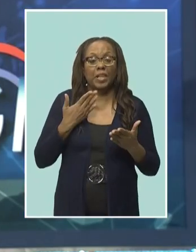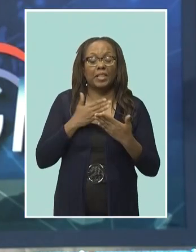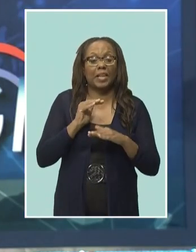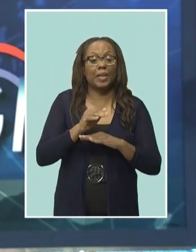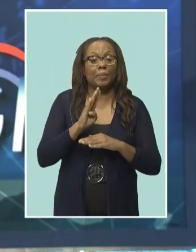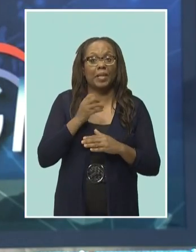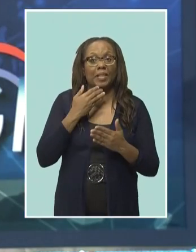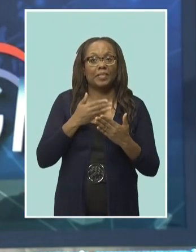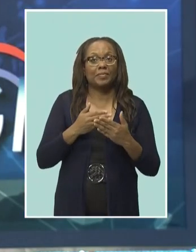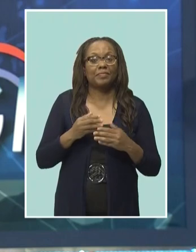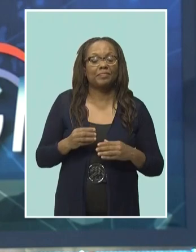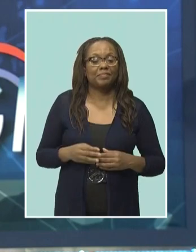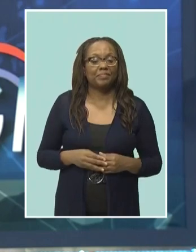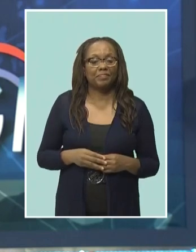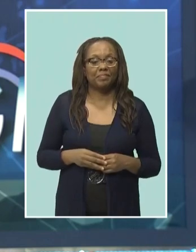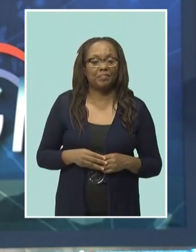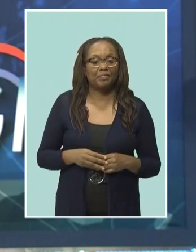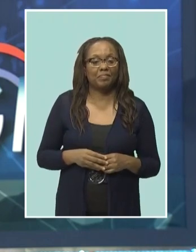news. Good night and be good.